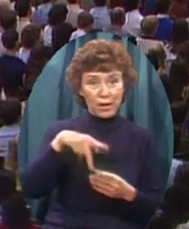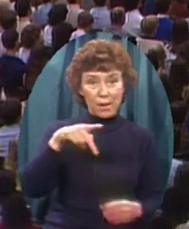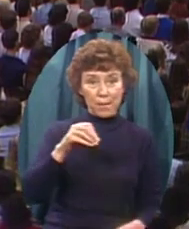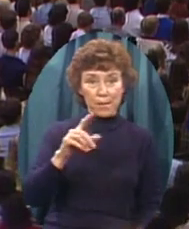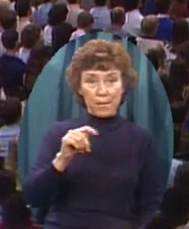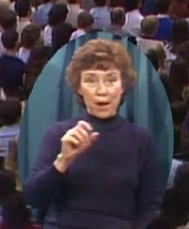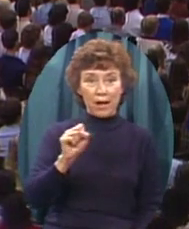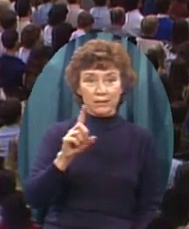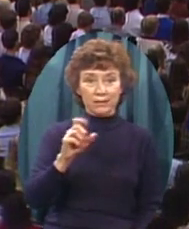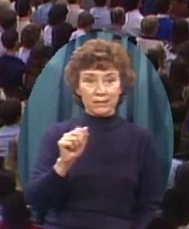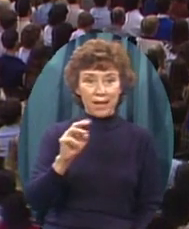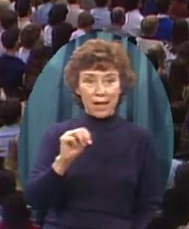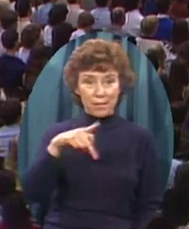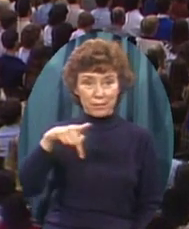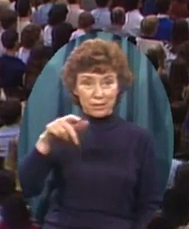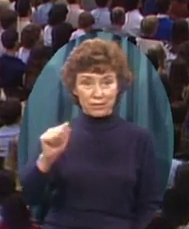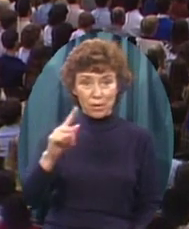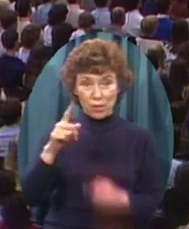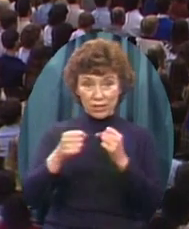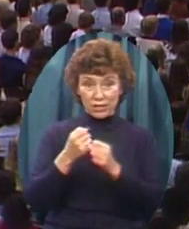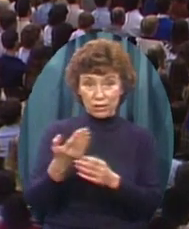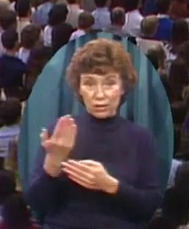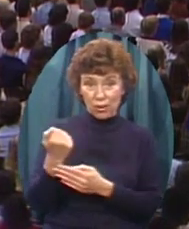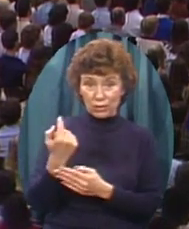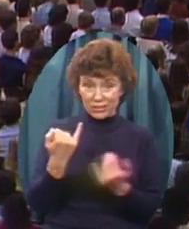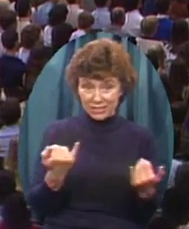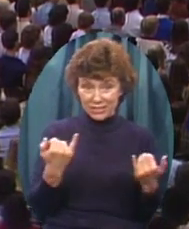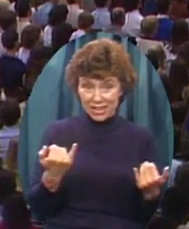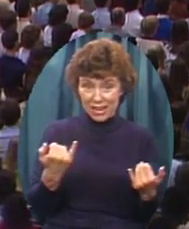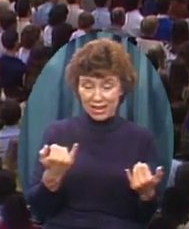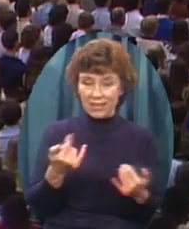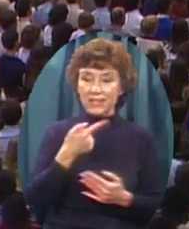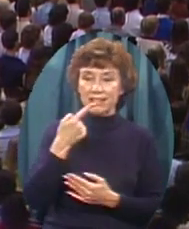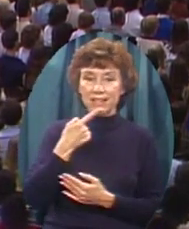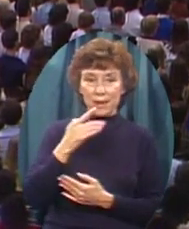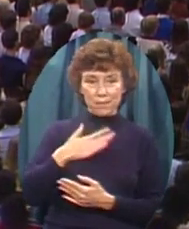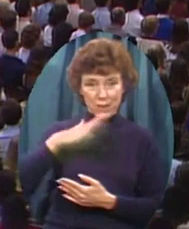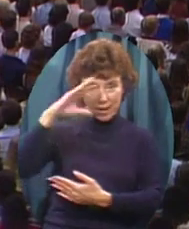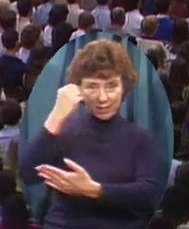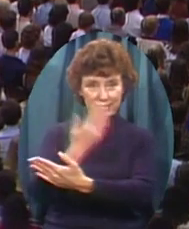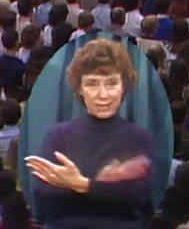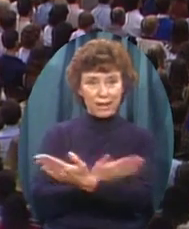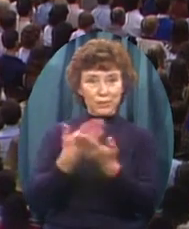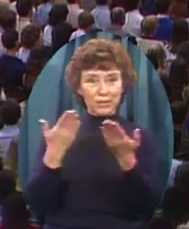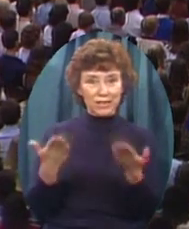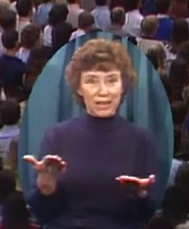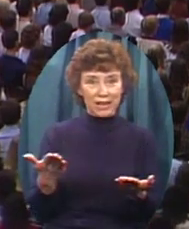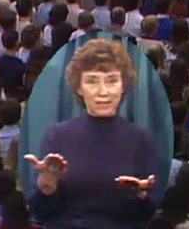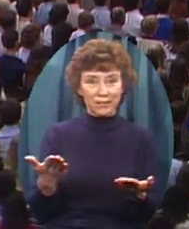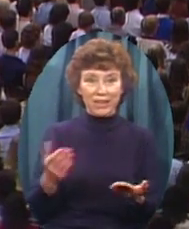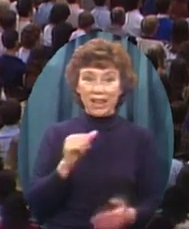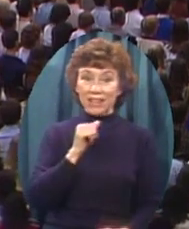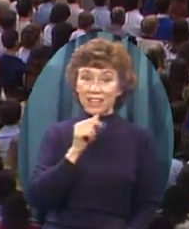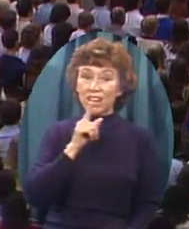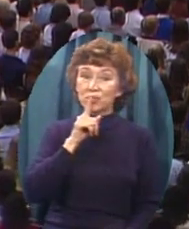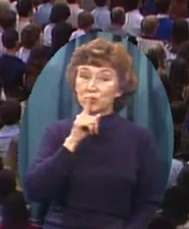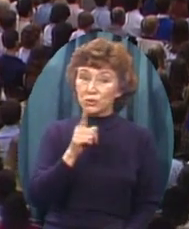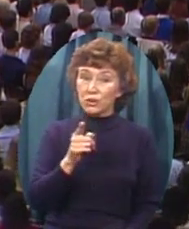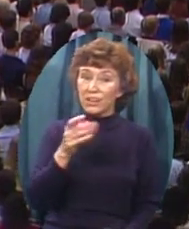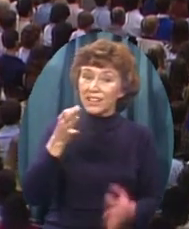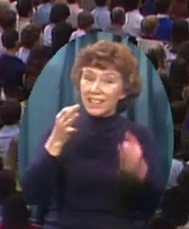A year ago today They said And I had my son there And I wasn't all sure He'd come to liberty